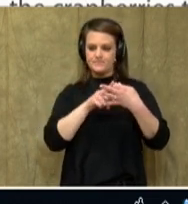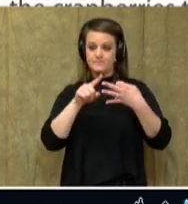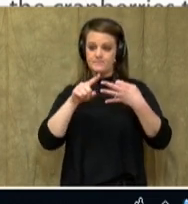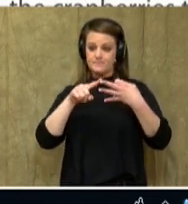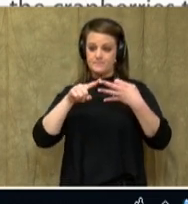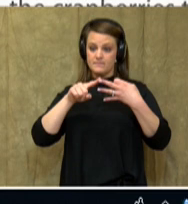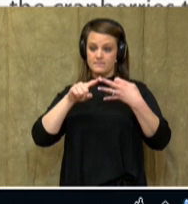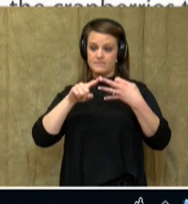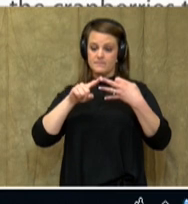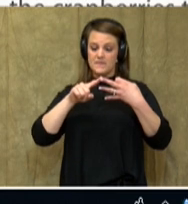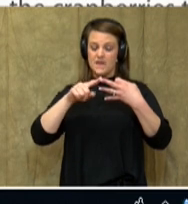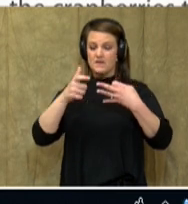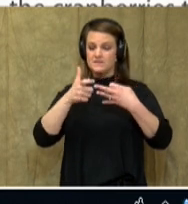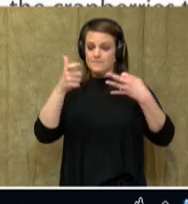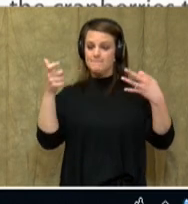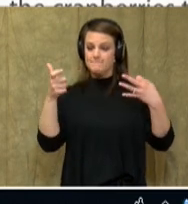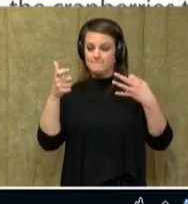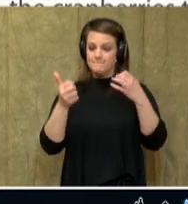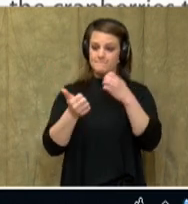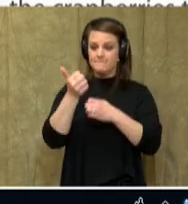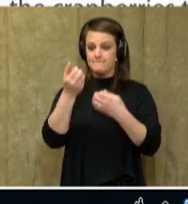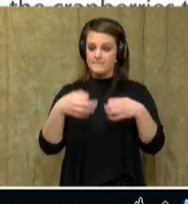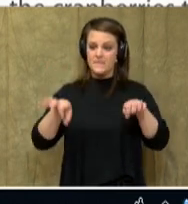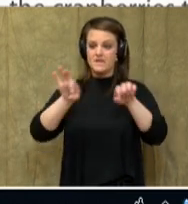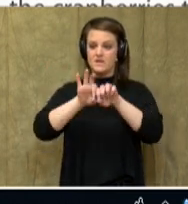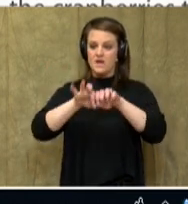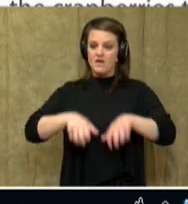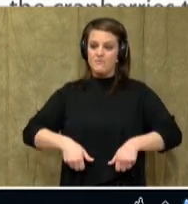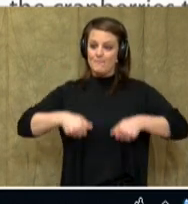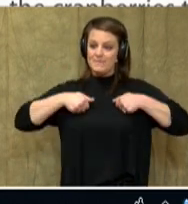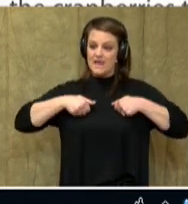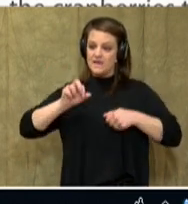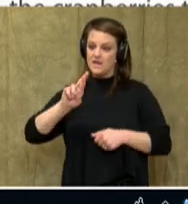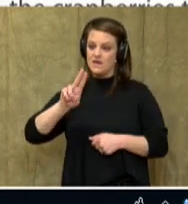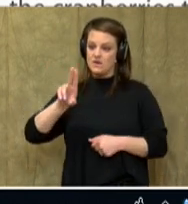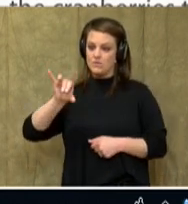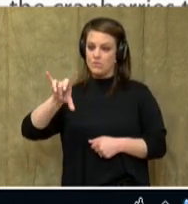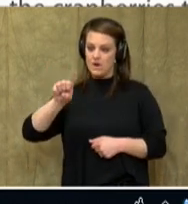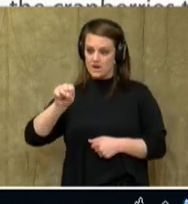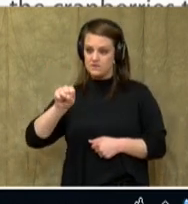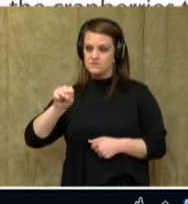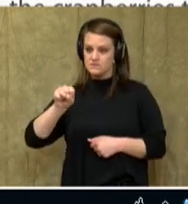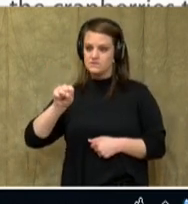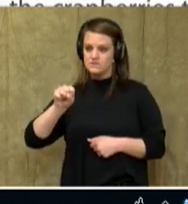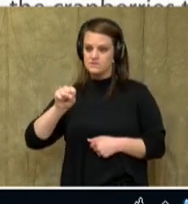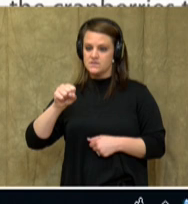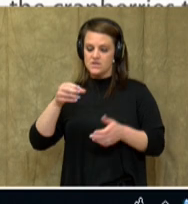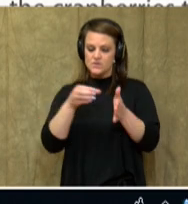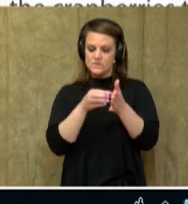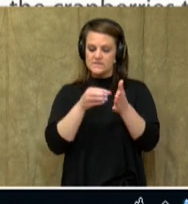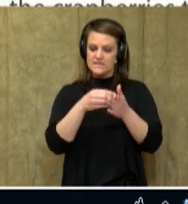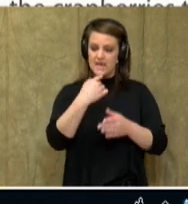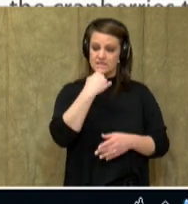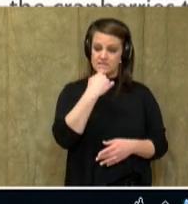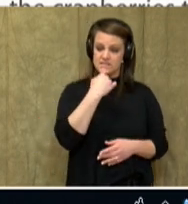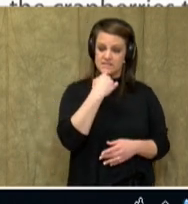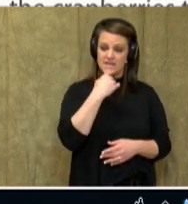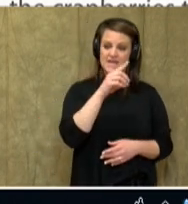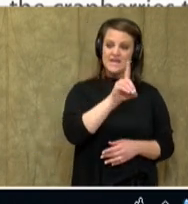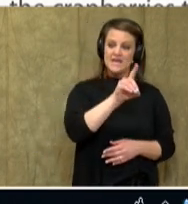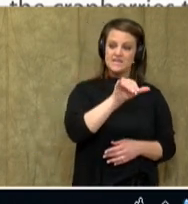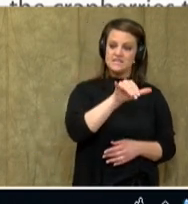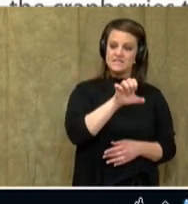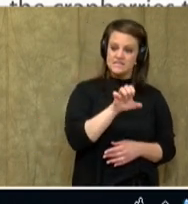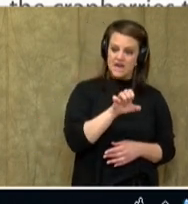B, it is a major producer of blankets and rugs. The text said that the blankets and rugs were actually dyed